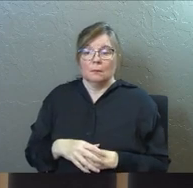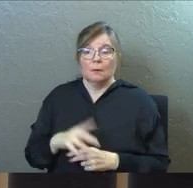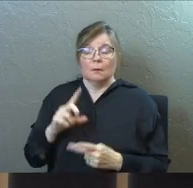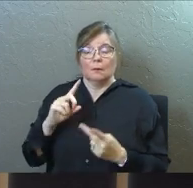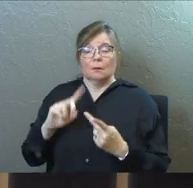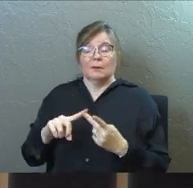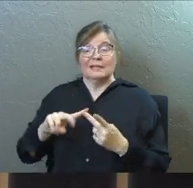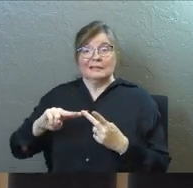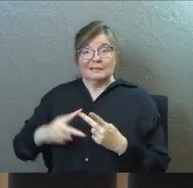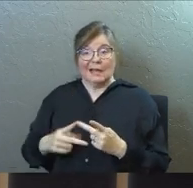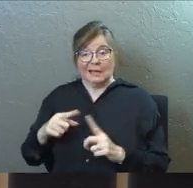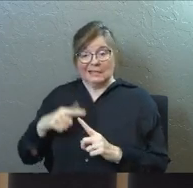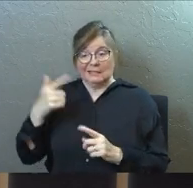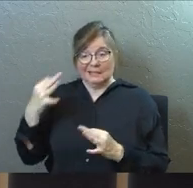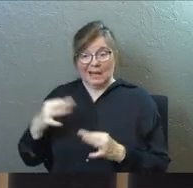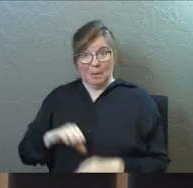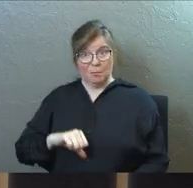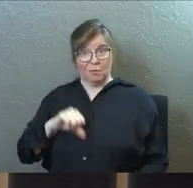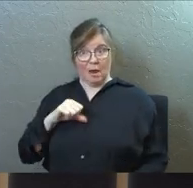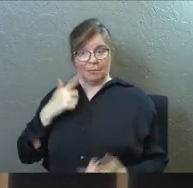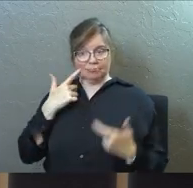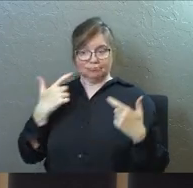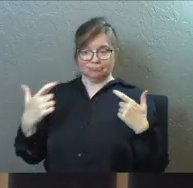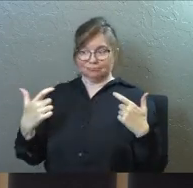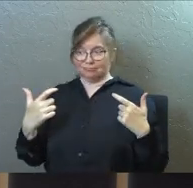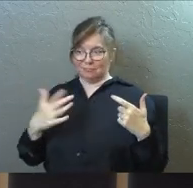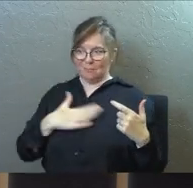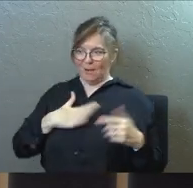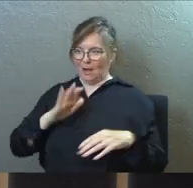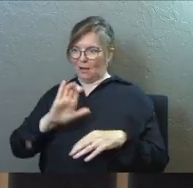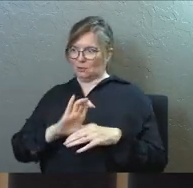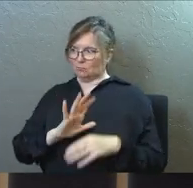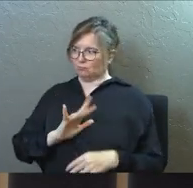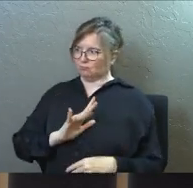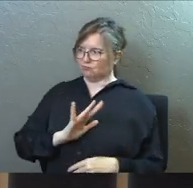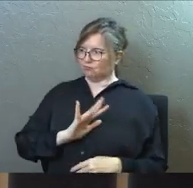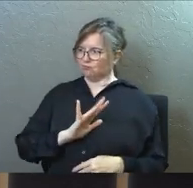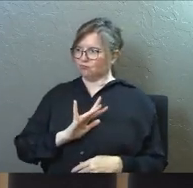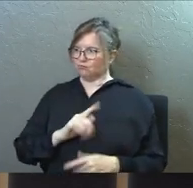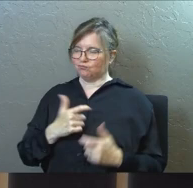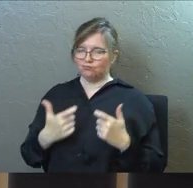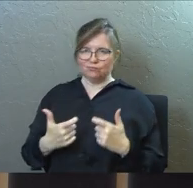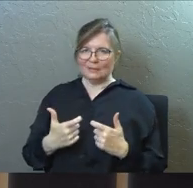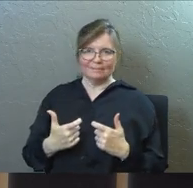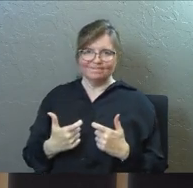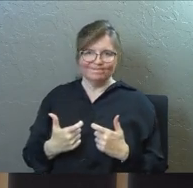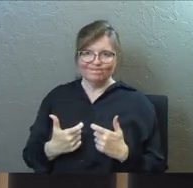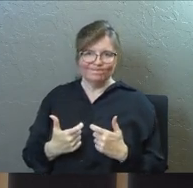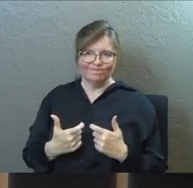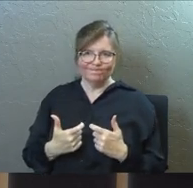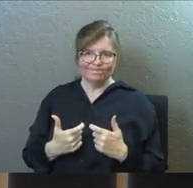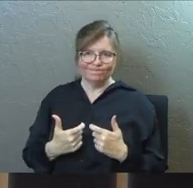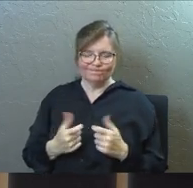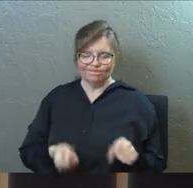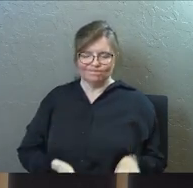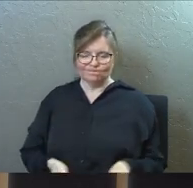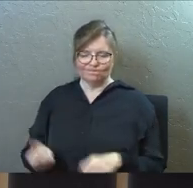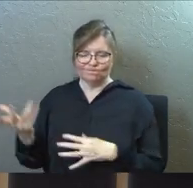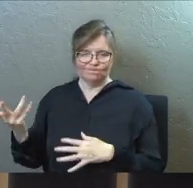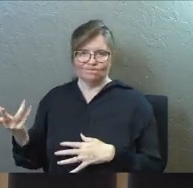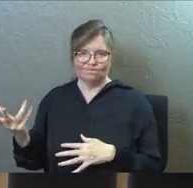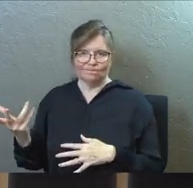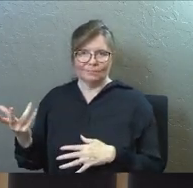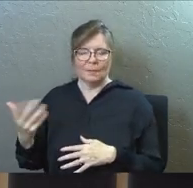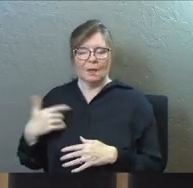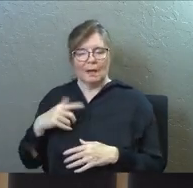cheese, right, like this is going to be my church, I'm going to be the big dog pastor at the top, like why